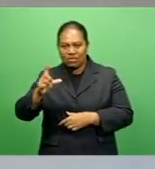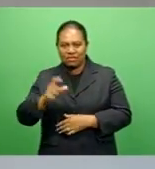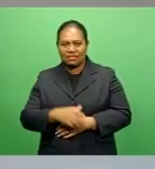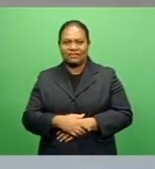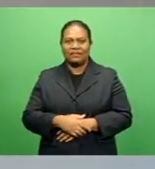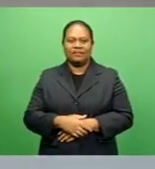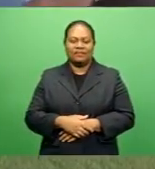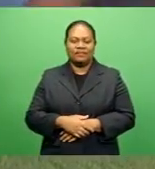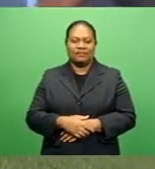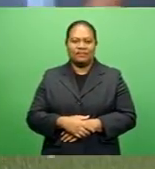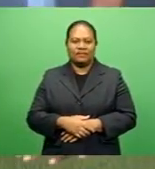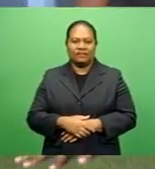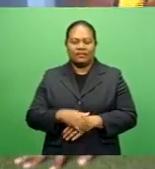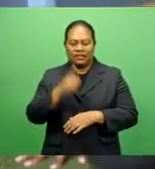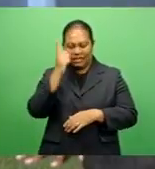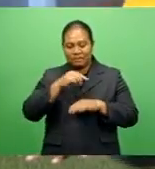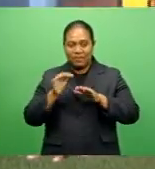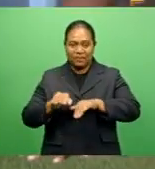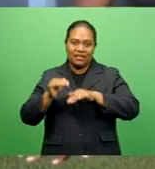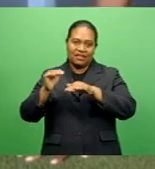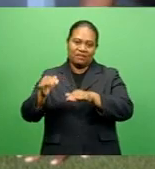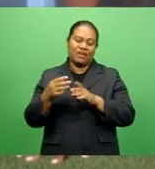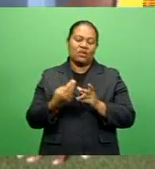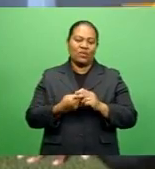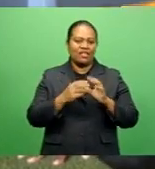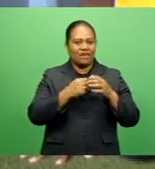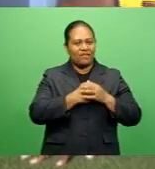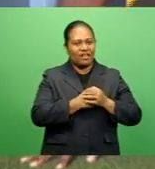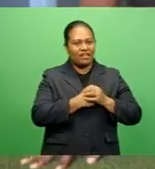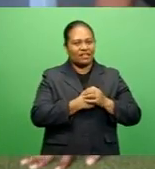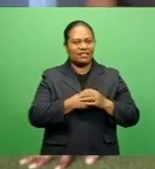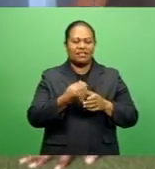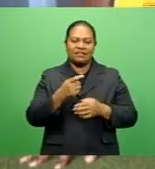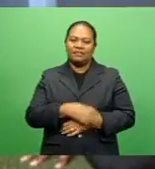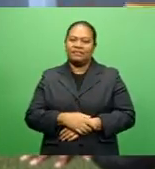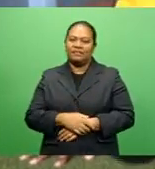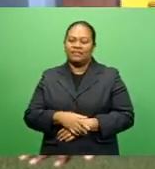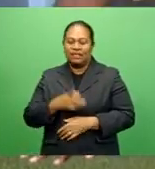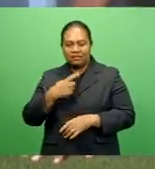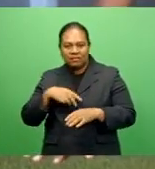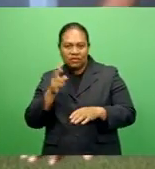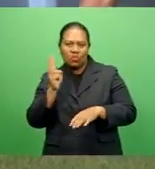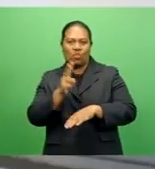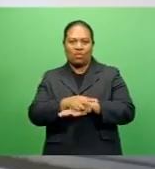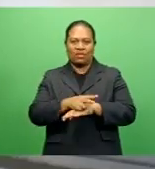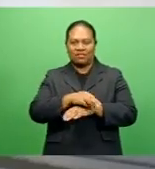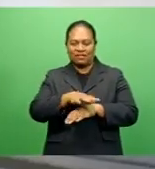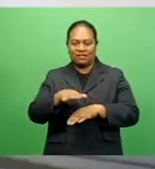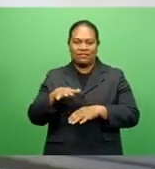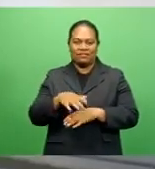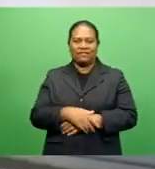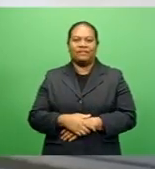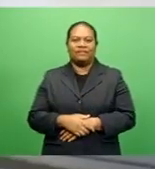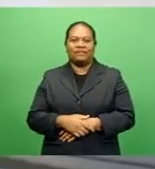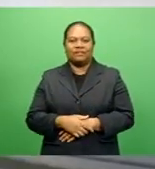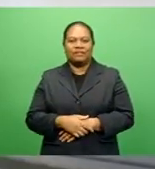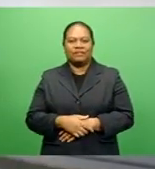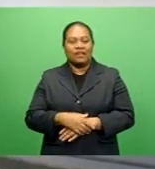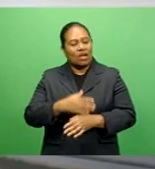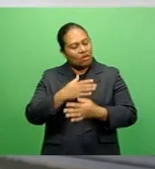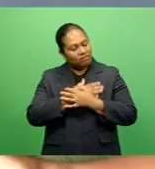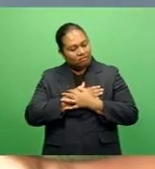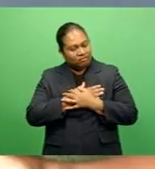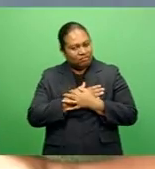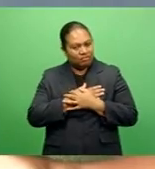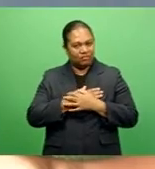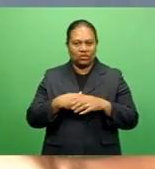We are my friends and my guardians are watching me in the Google Call Games. I'd love to compete with